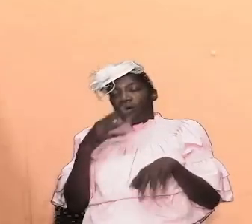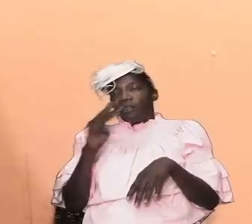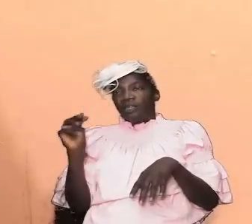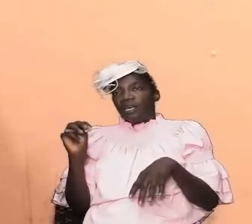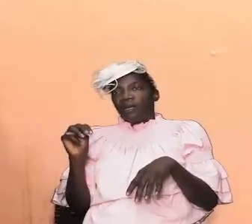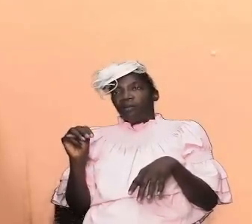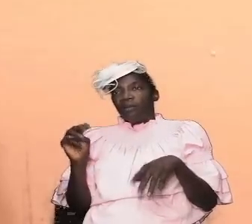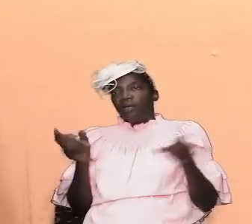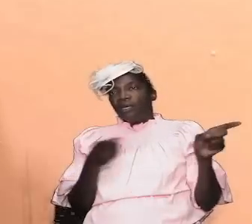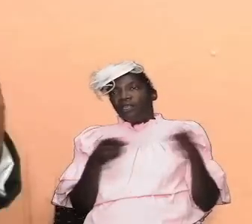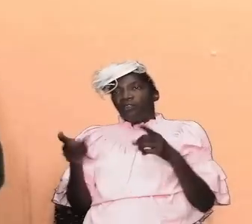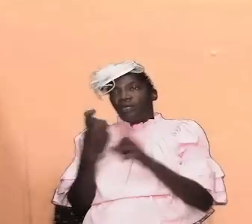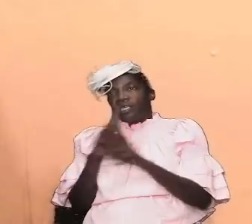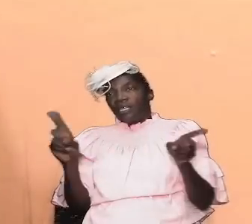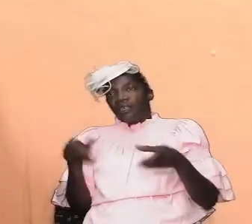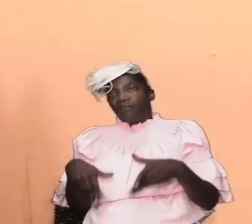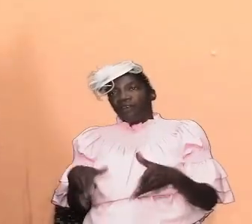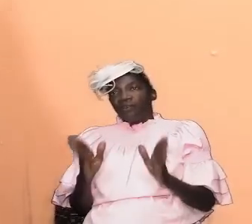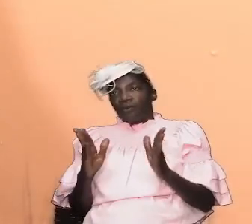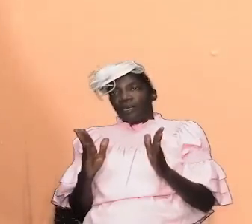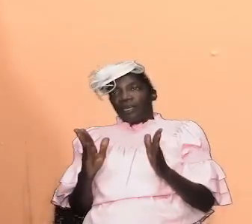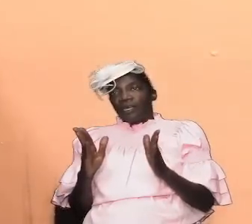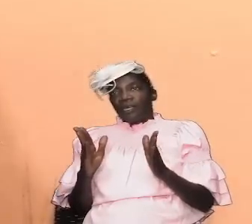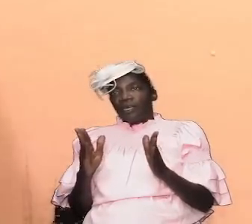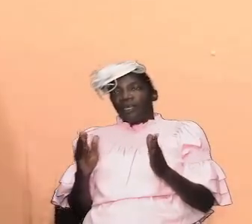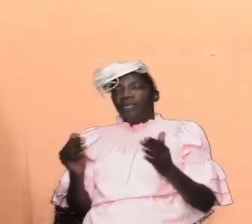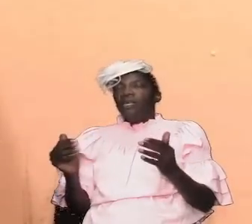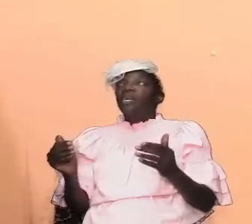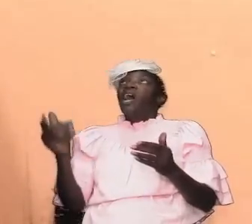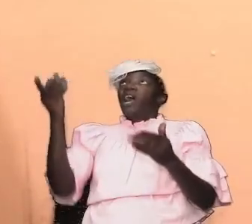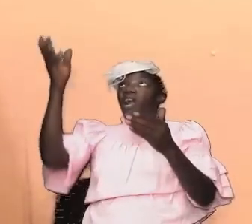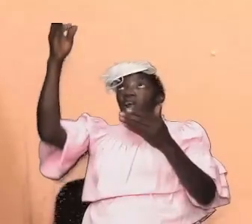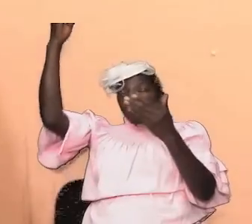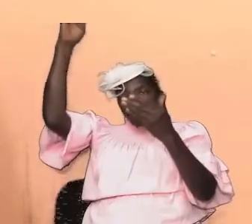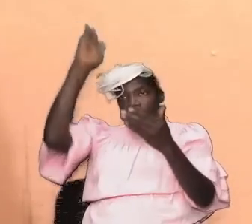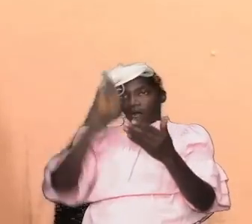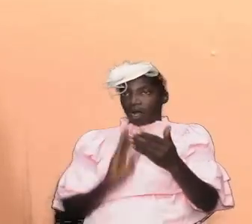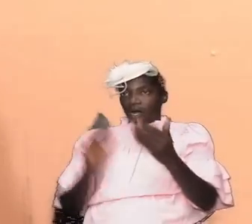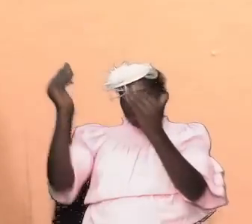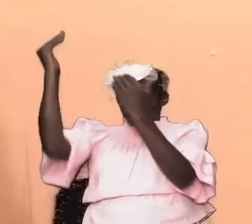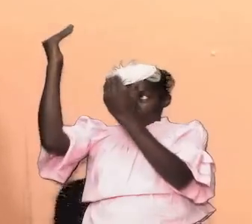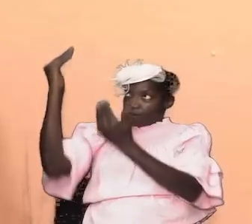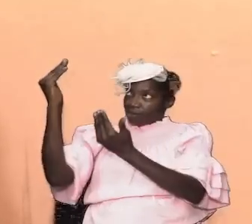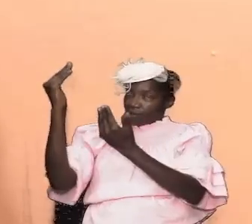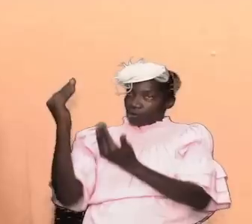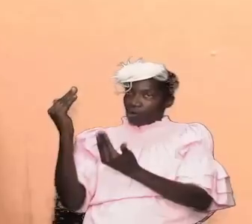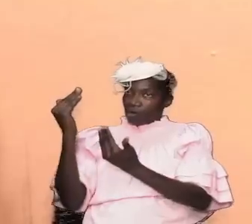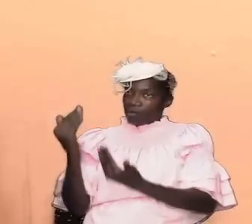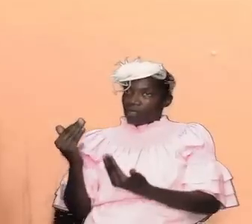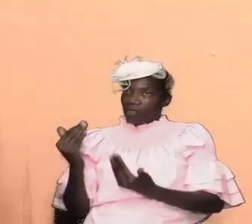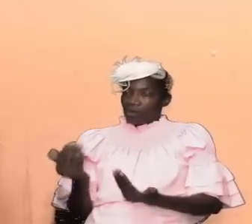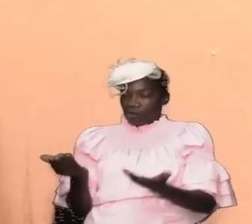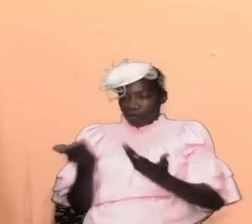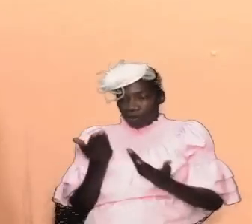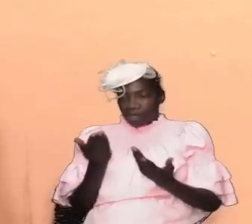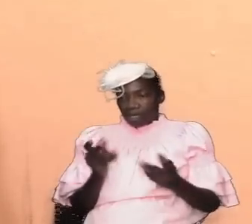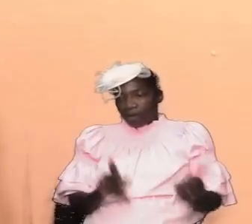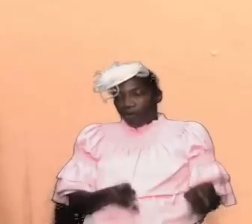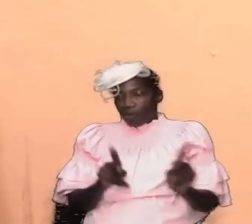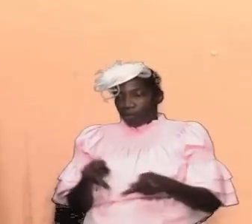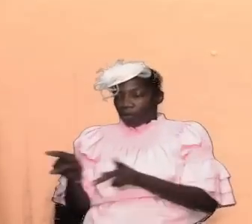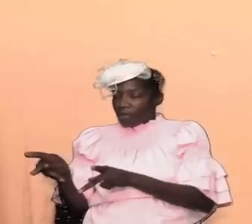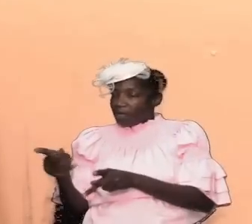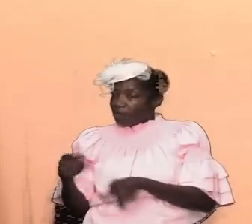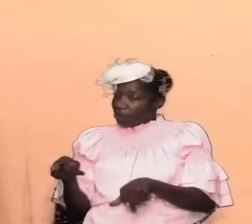do it in a different way he was literally coming down and he wanted them to prepare for